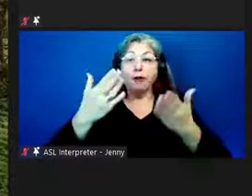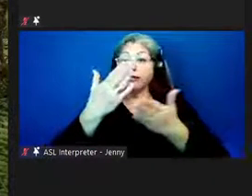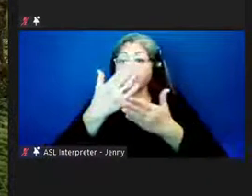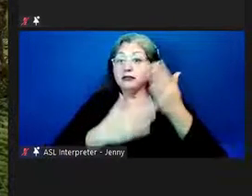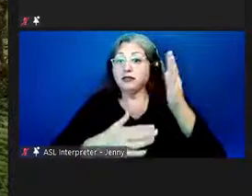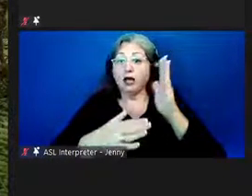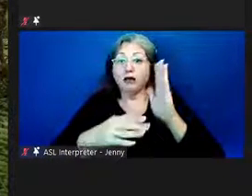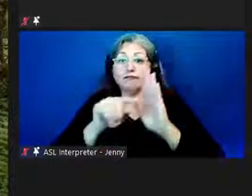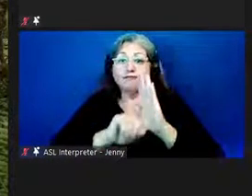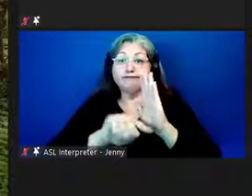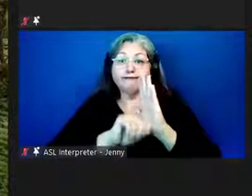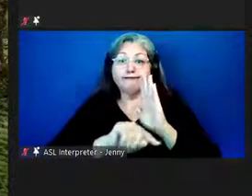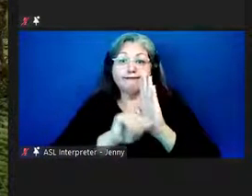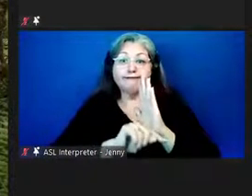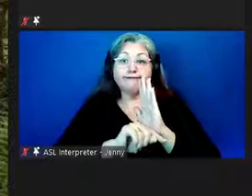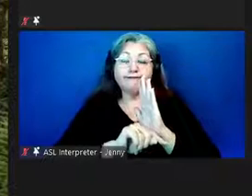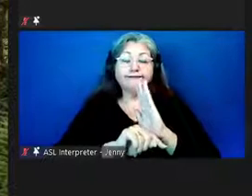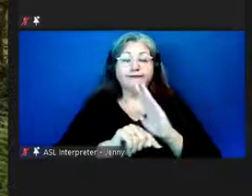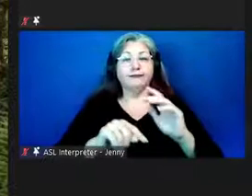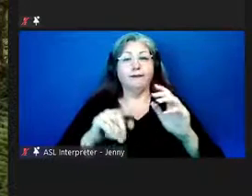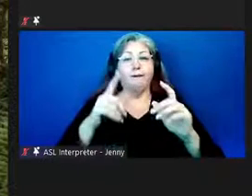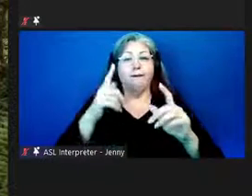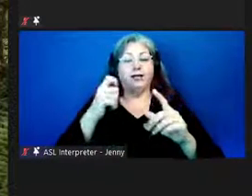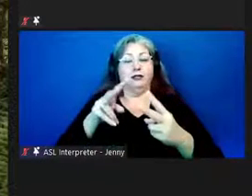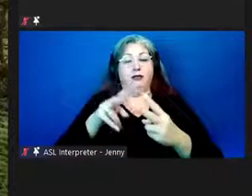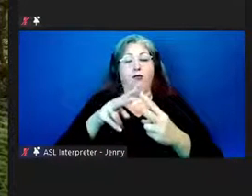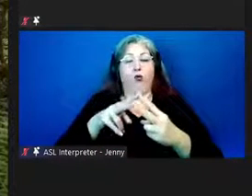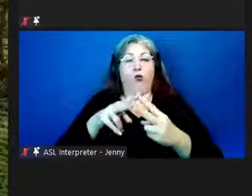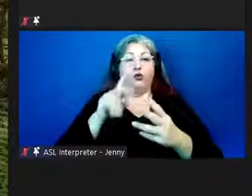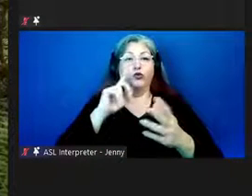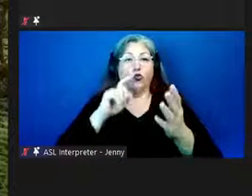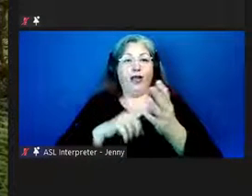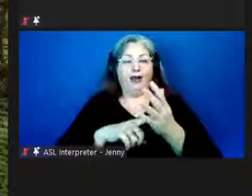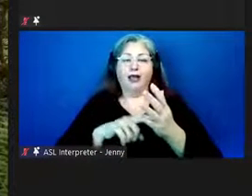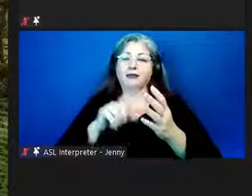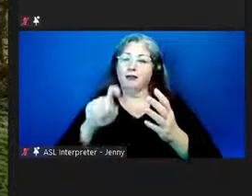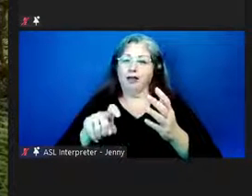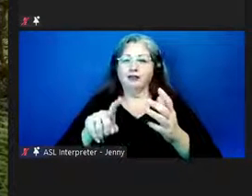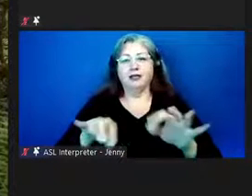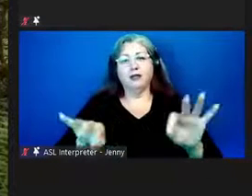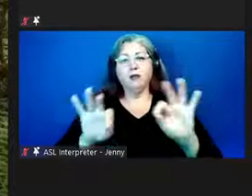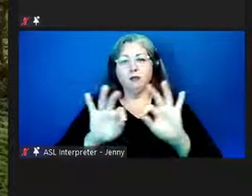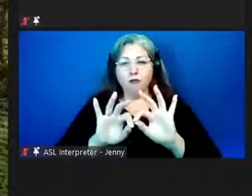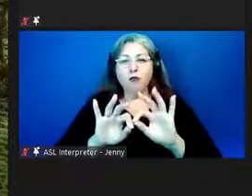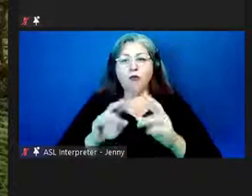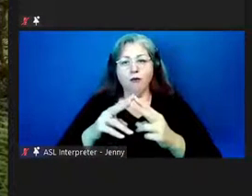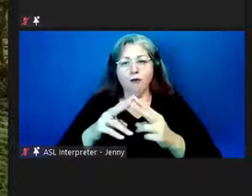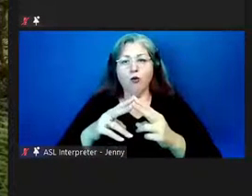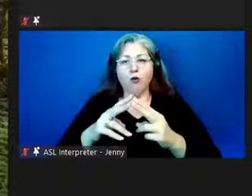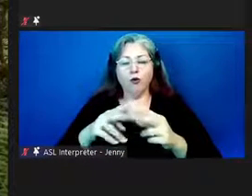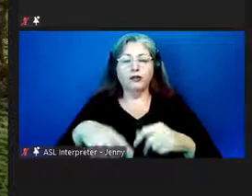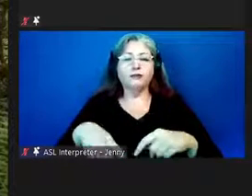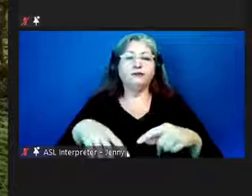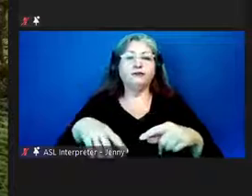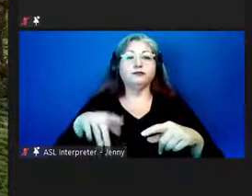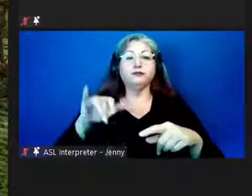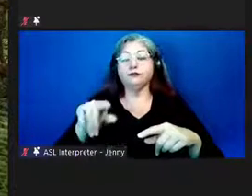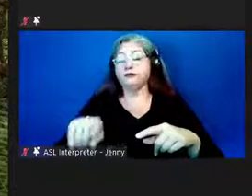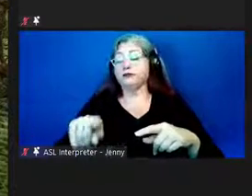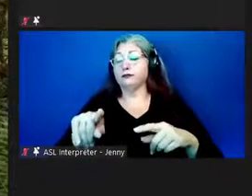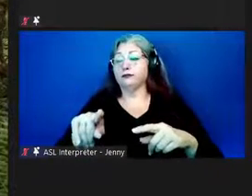because this to recognize both are very important uh the cultural awakening